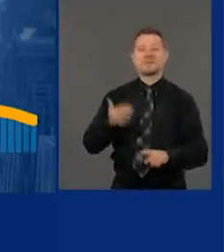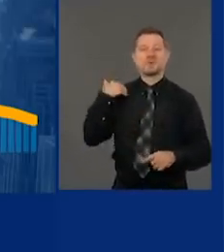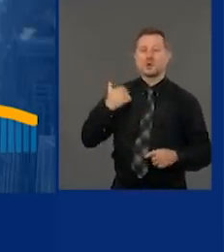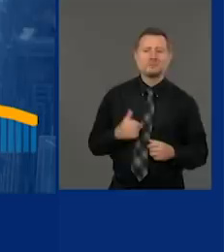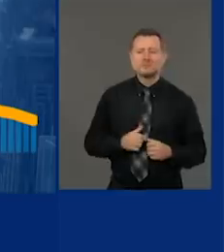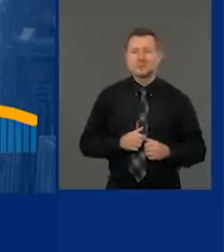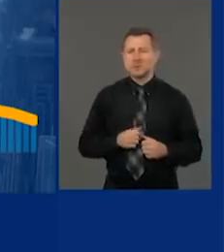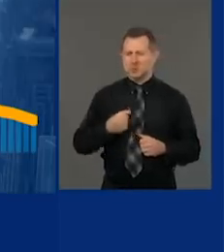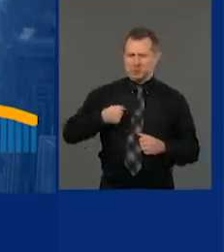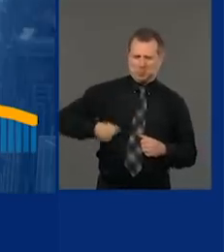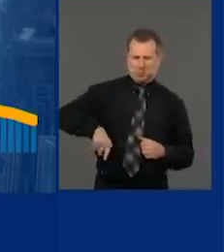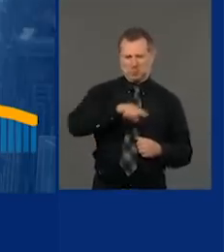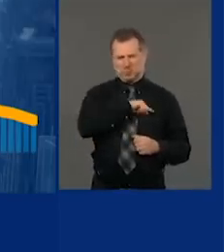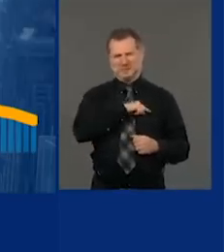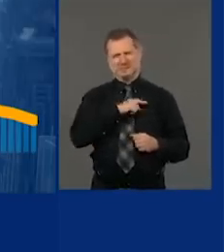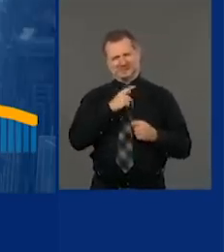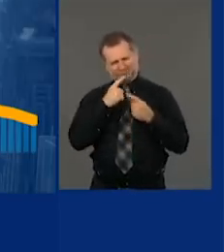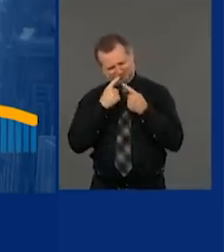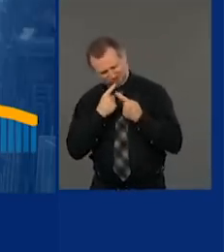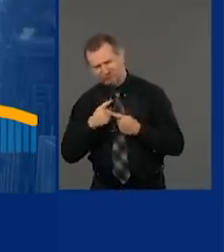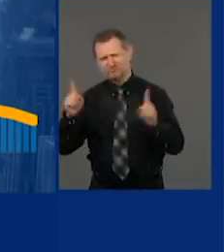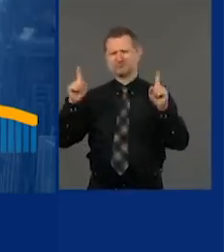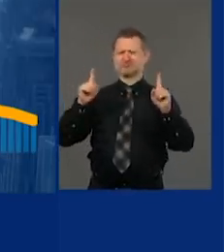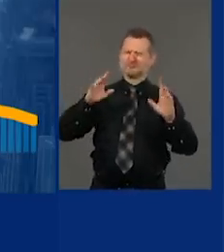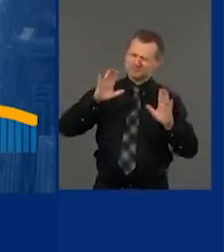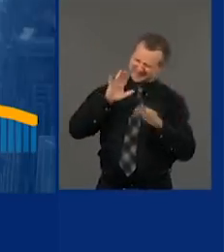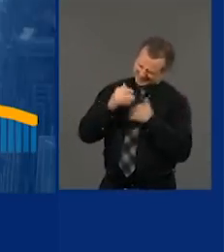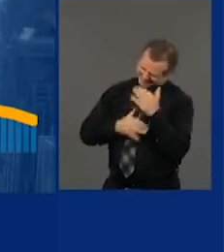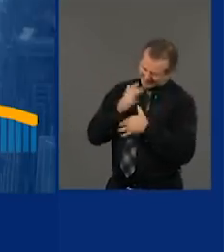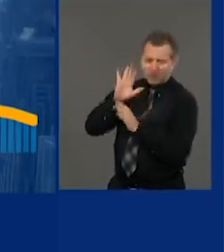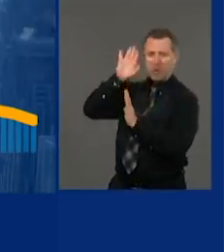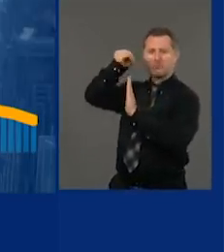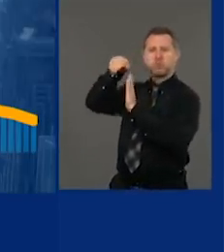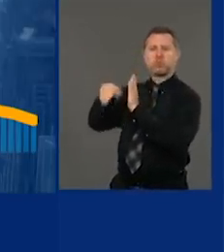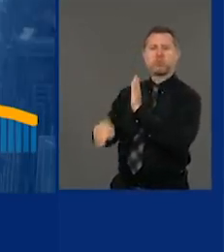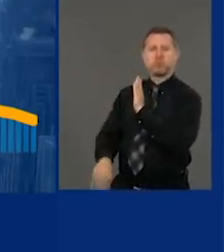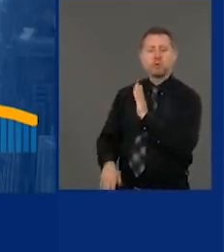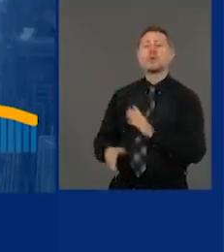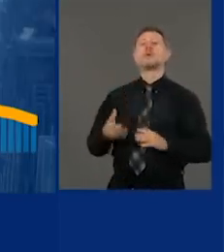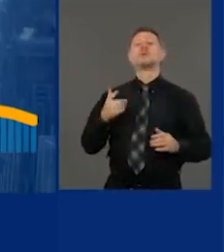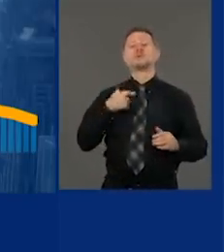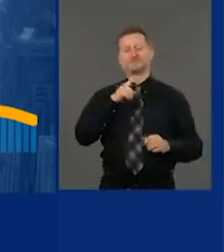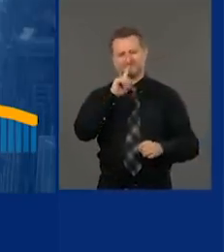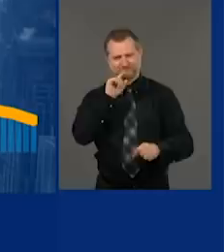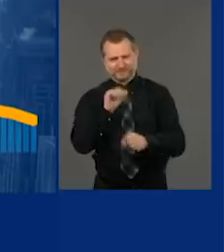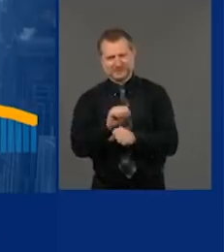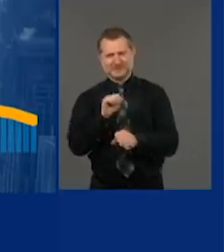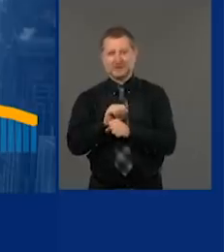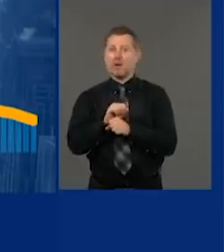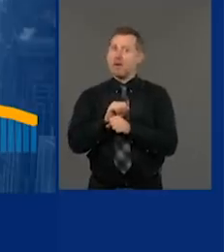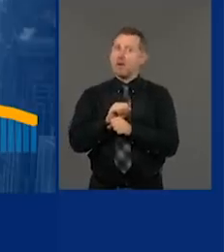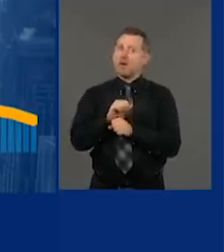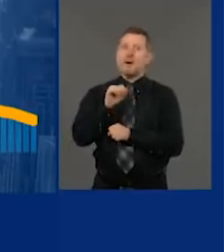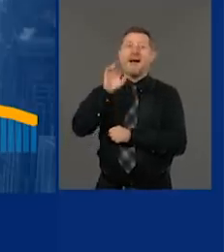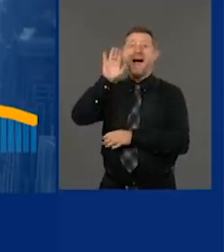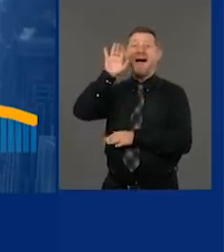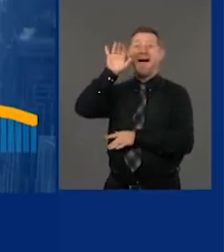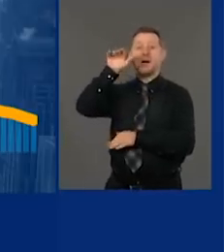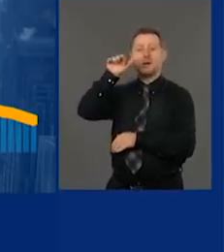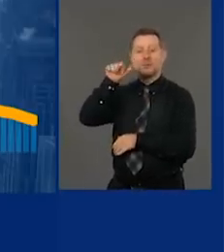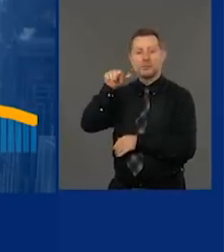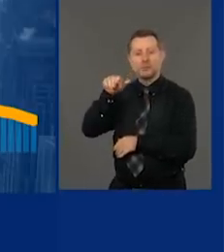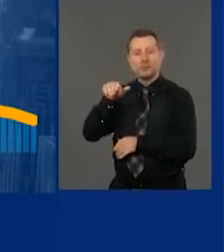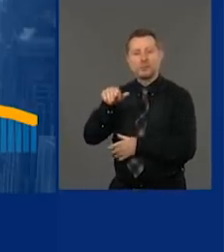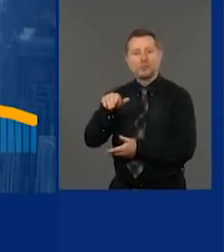tame the beast. We did turn the corner. We did plateau that mountain. And then we came down the other